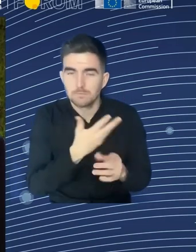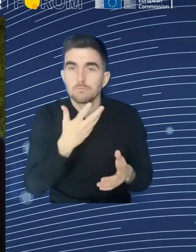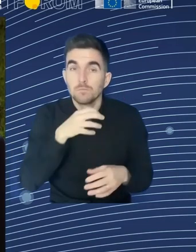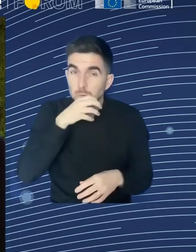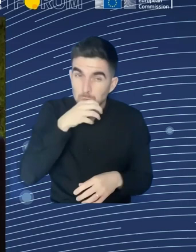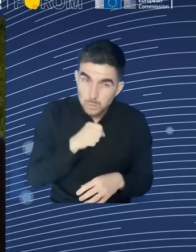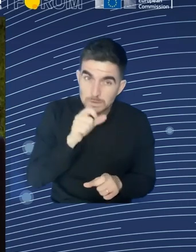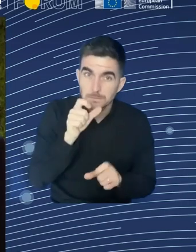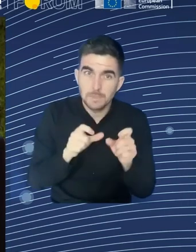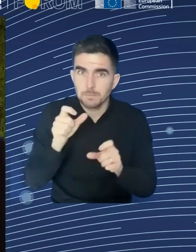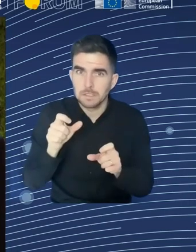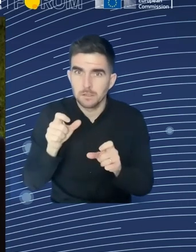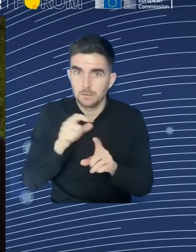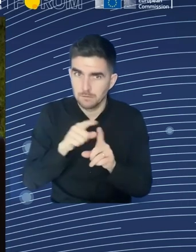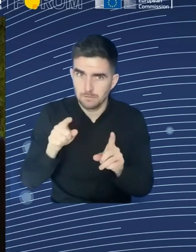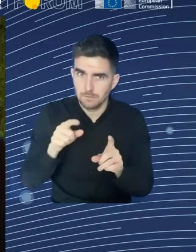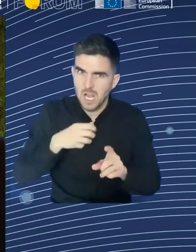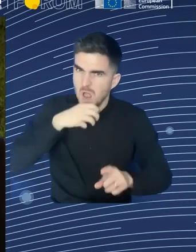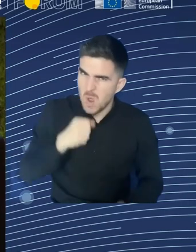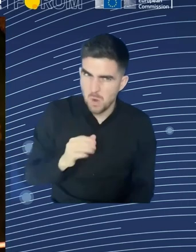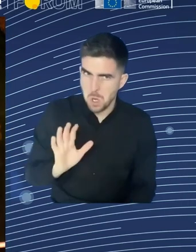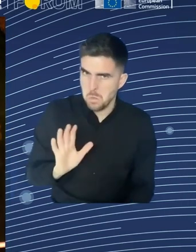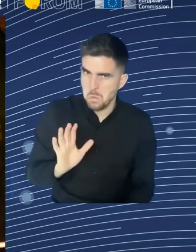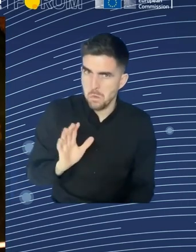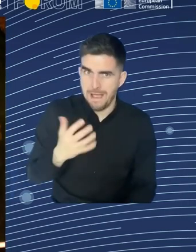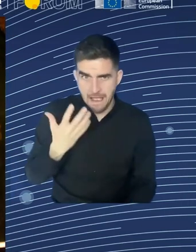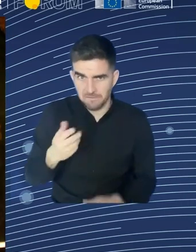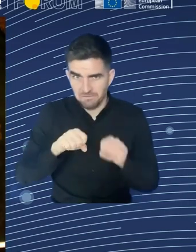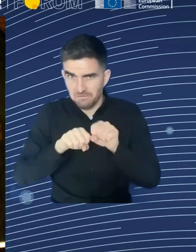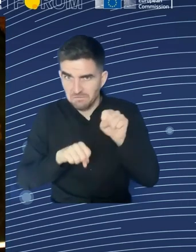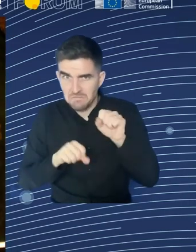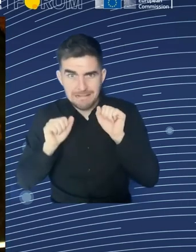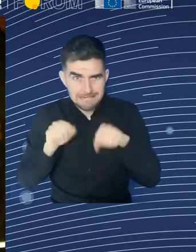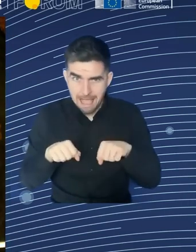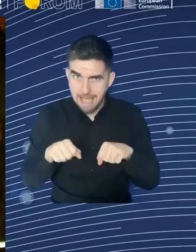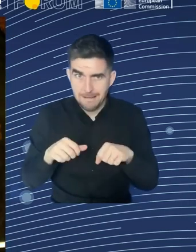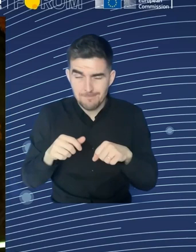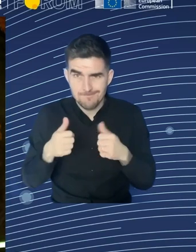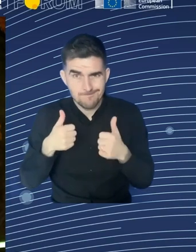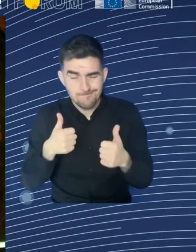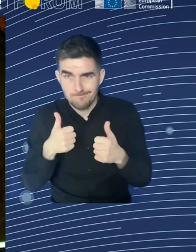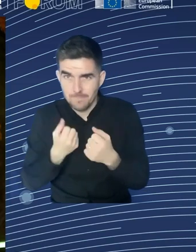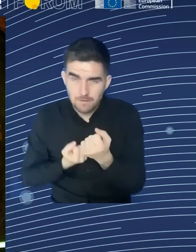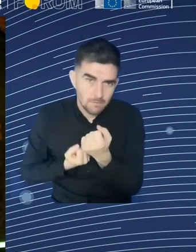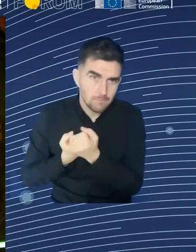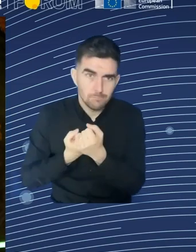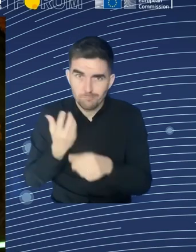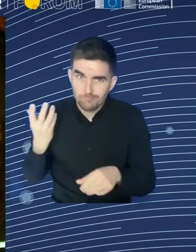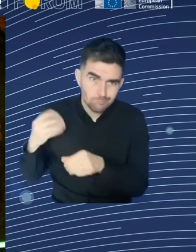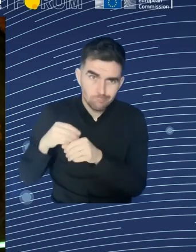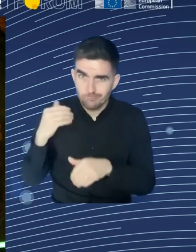public authority that is in big demand, for example, for engineers. And it is not so easy to attract them